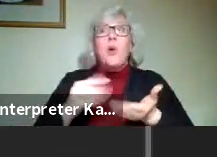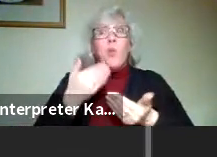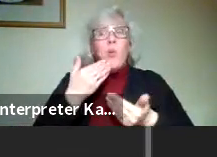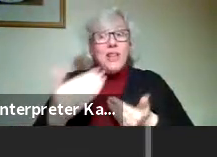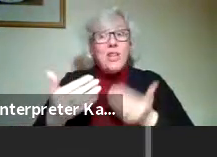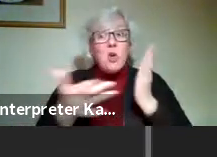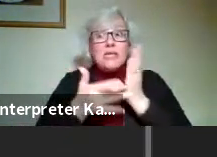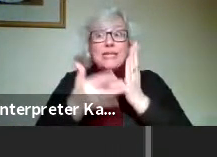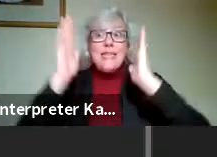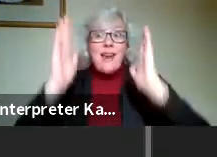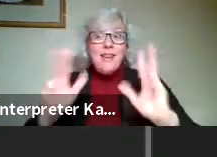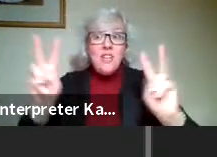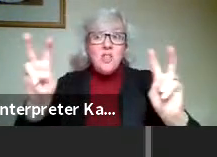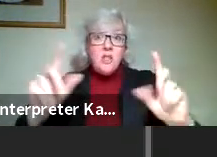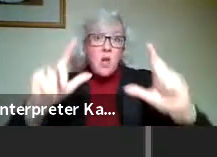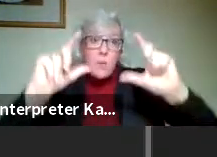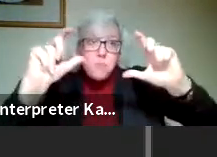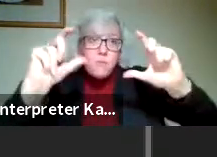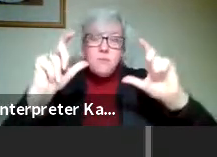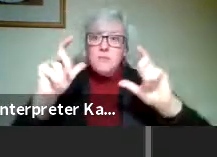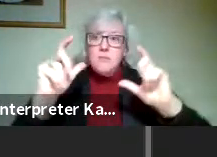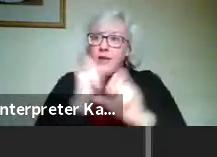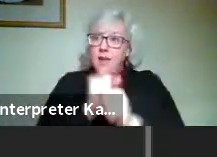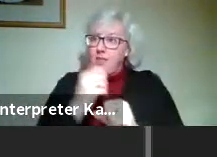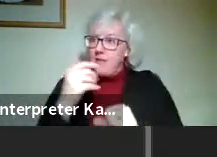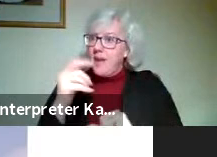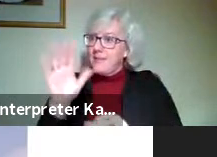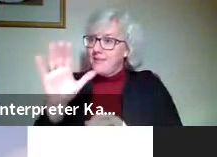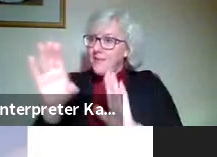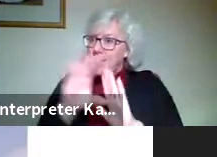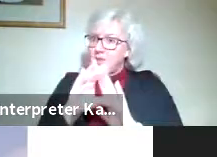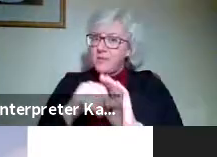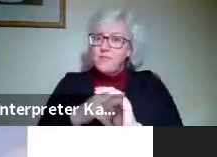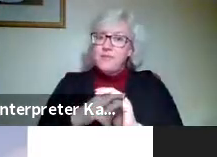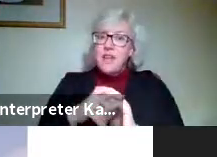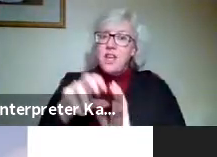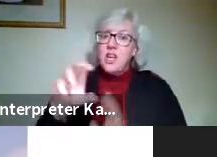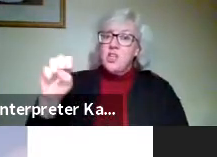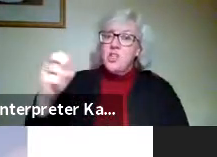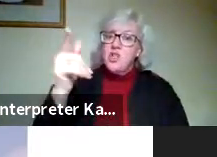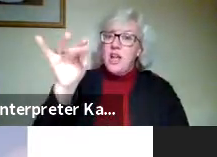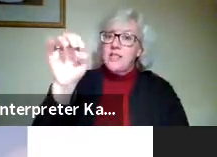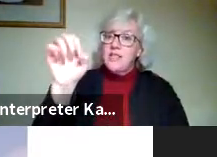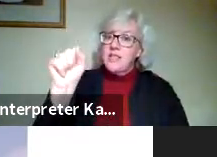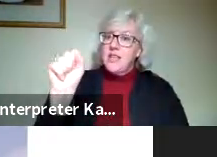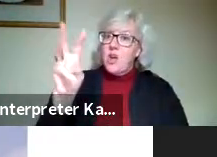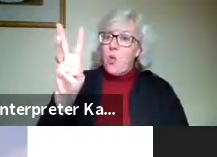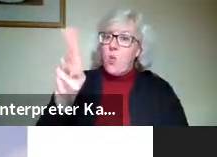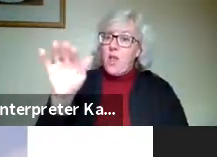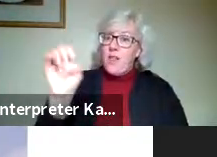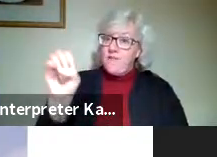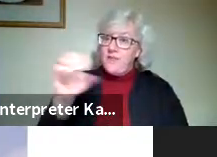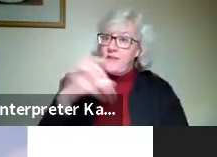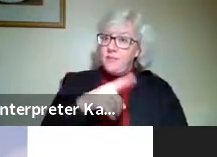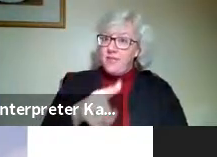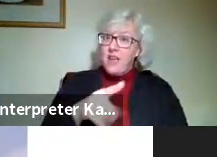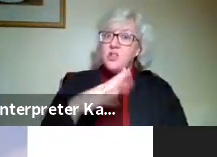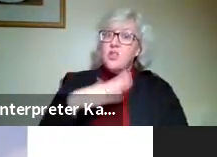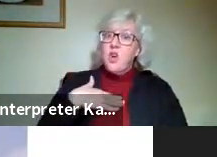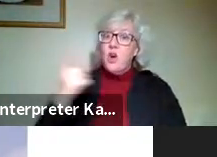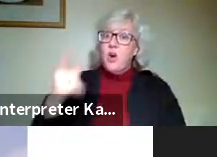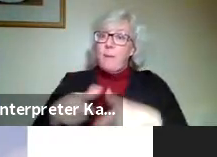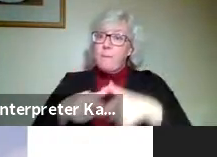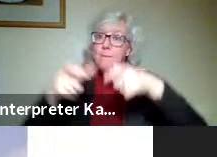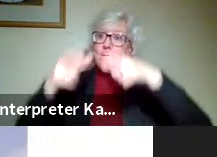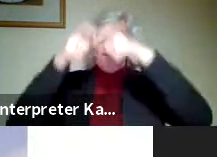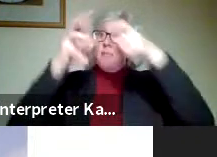technician to capture the photo. So, our Best of Show goes to Chelsea Wolf, and this is her San Pellegrino on the